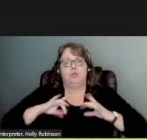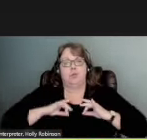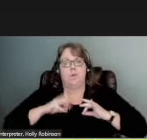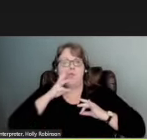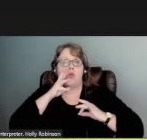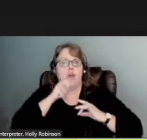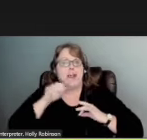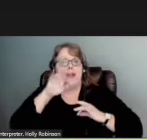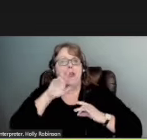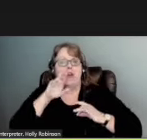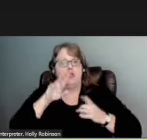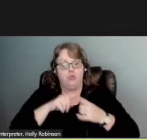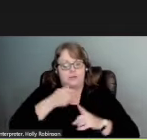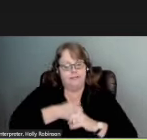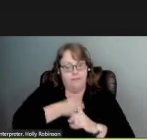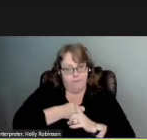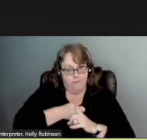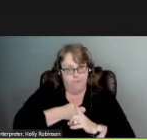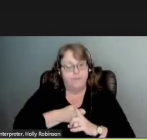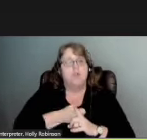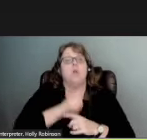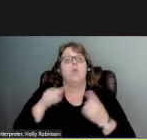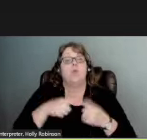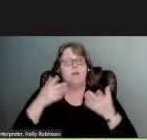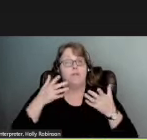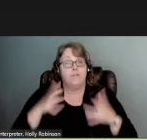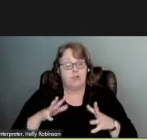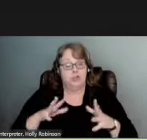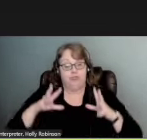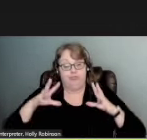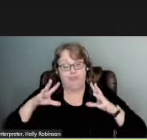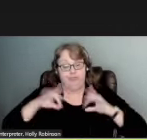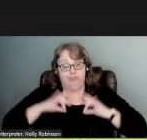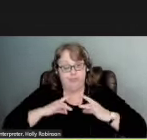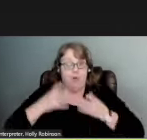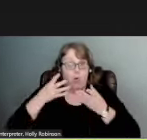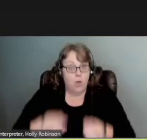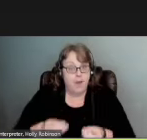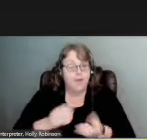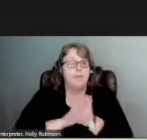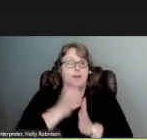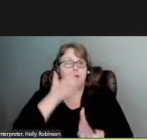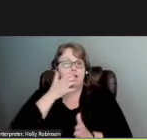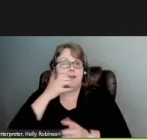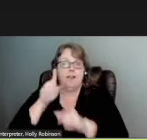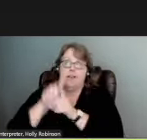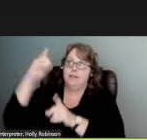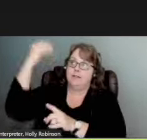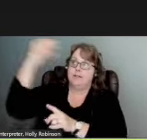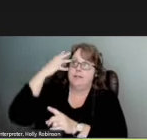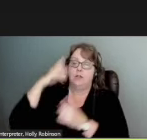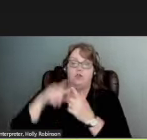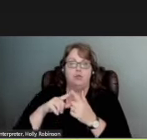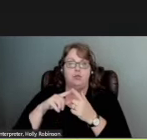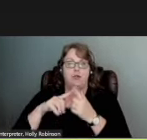the air to onto its surface and once a desiccant is saturated it's exposed to heat such as sunshine to desorb that water